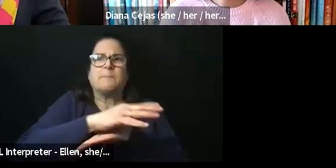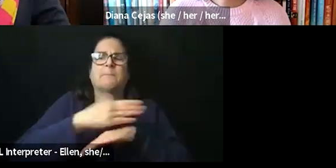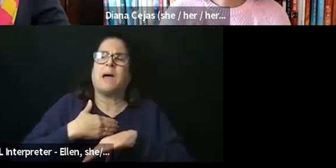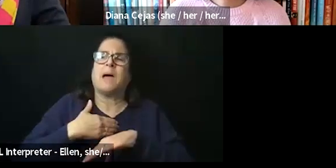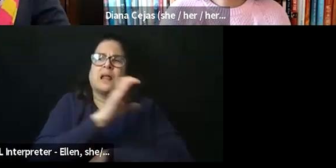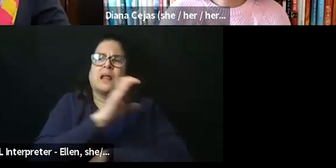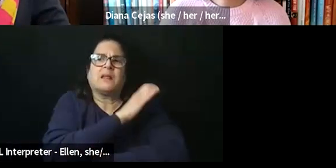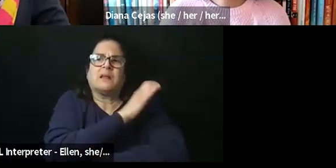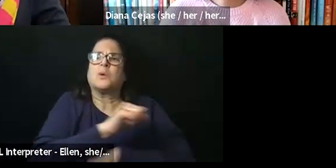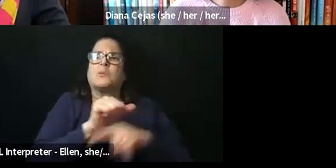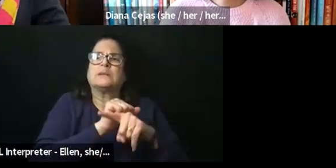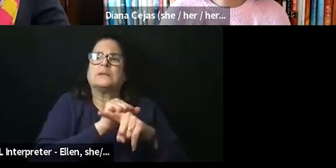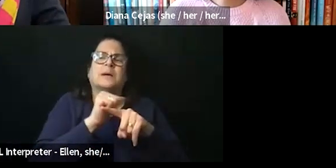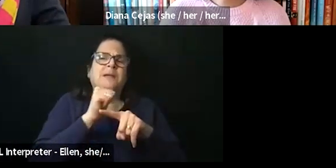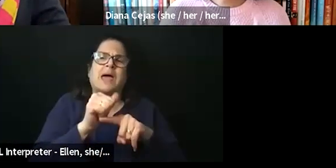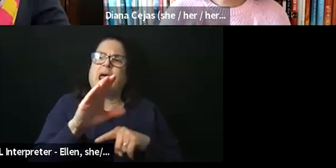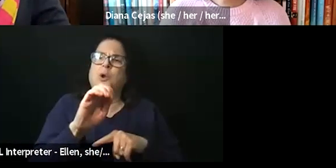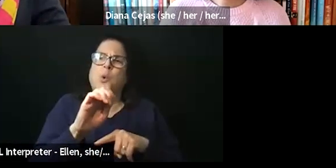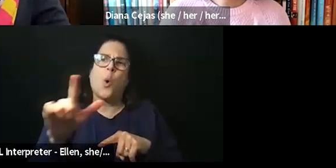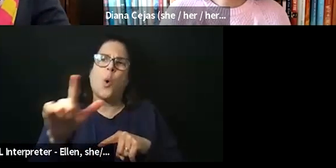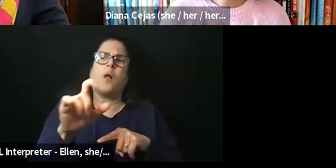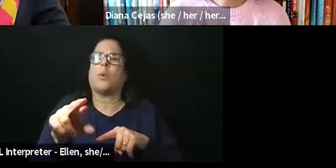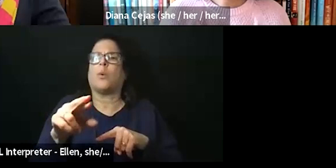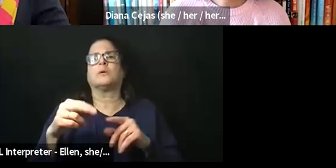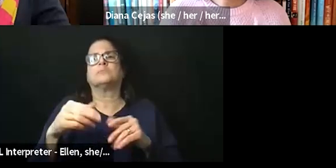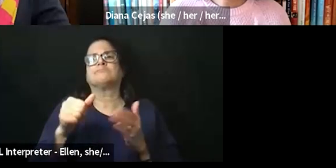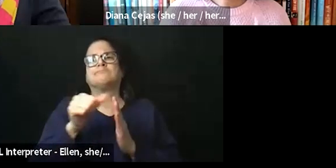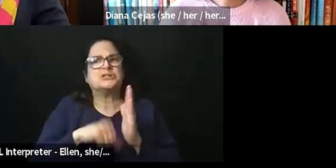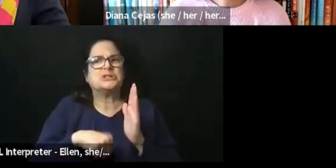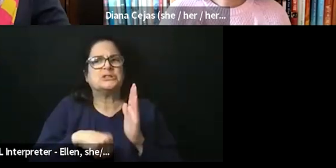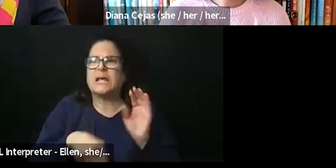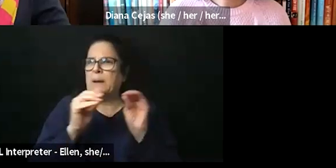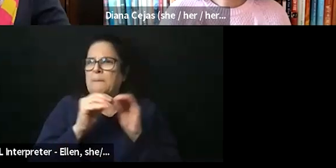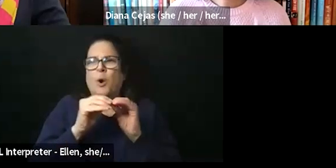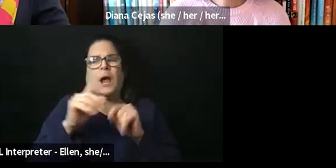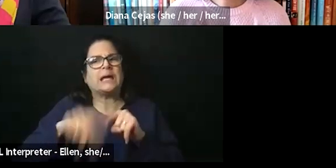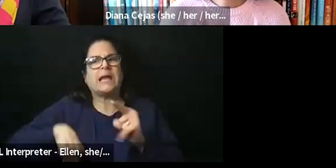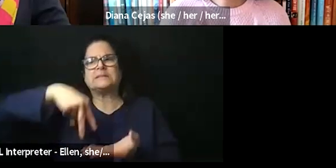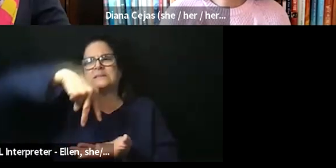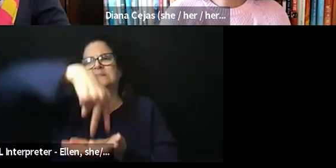not doing procedures that much anymore for the reasons of just being able to stand for prolonged periods of time.